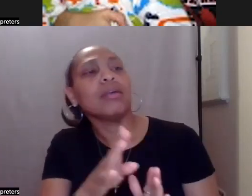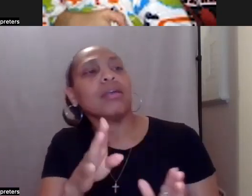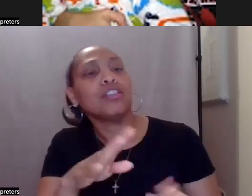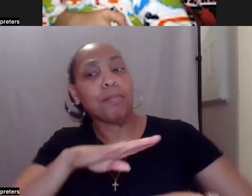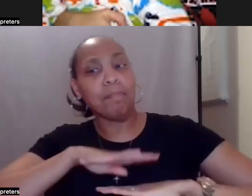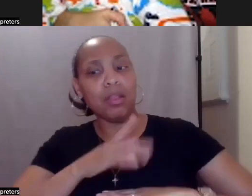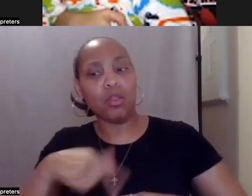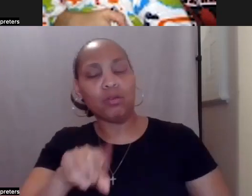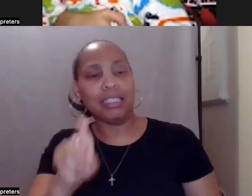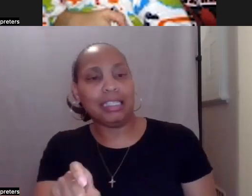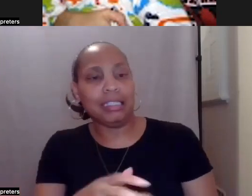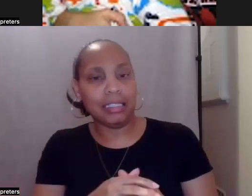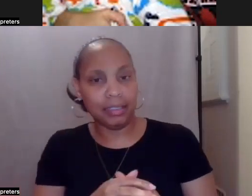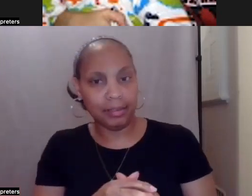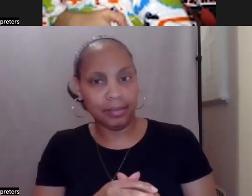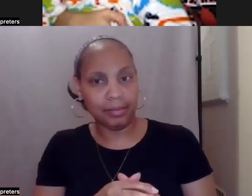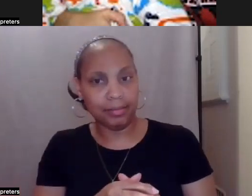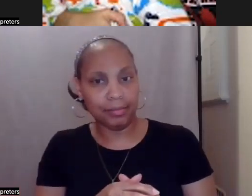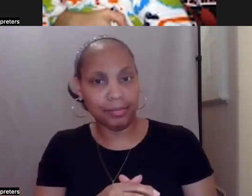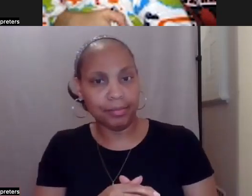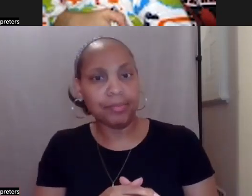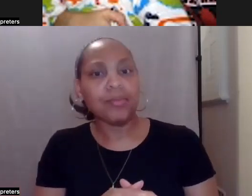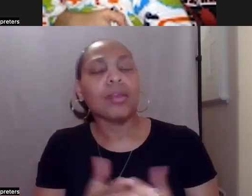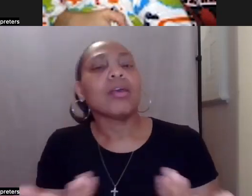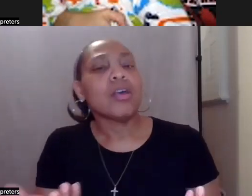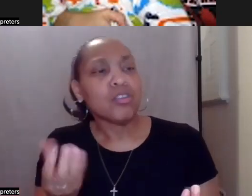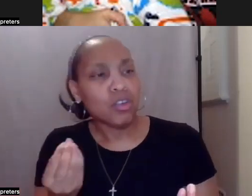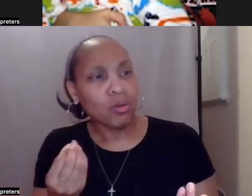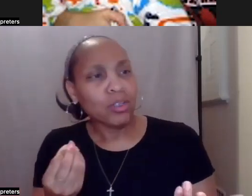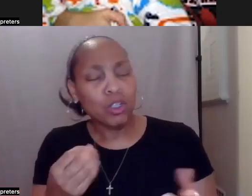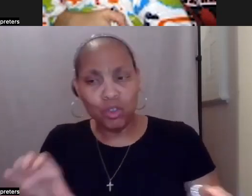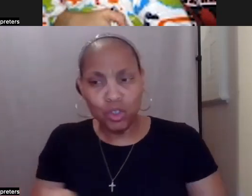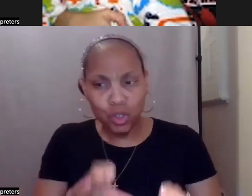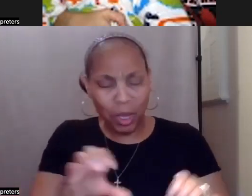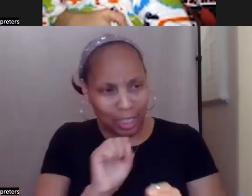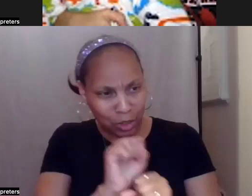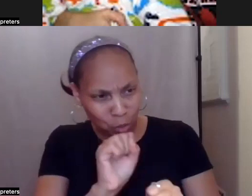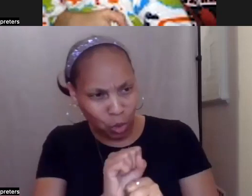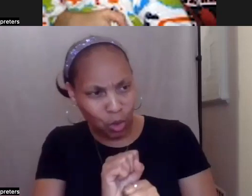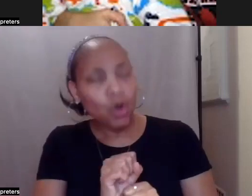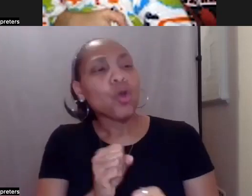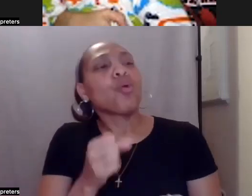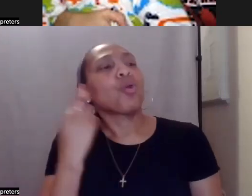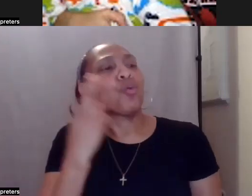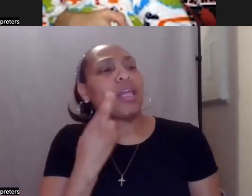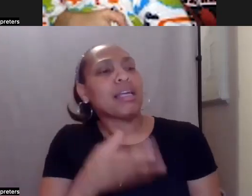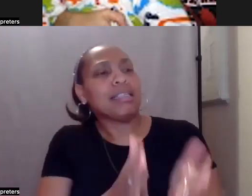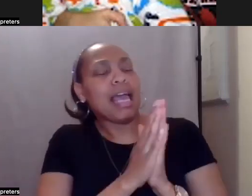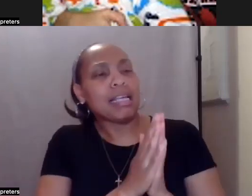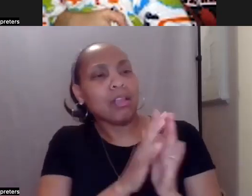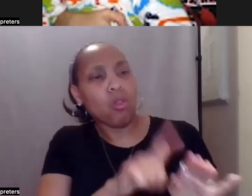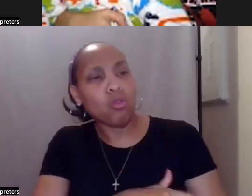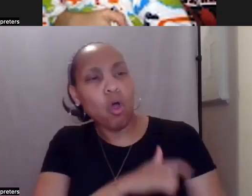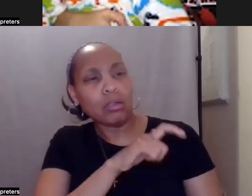It is in doing the work to identify the immediate and long-term needs that we often discover the most asked question. We spend a good deal of time getting to know the